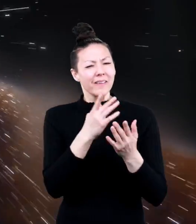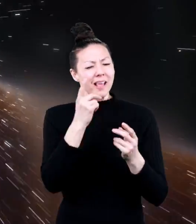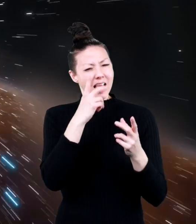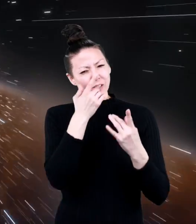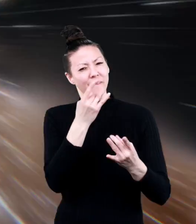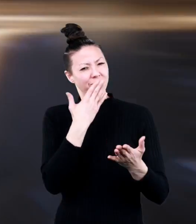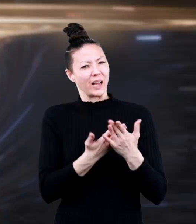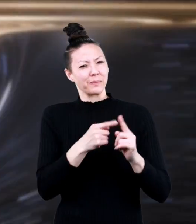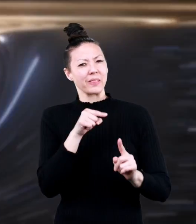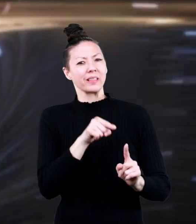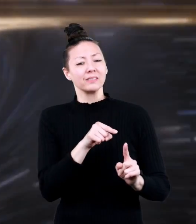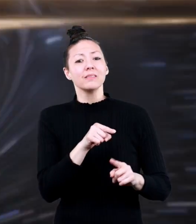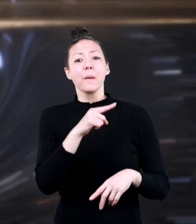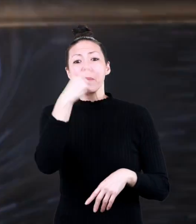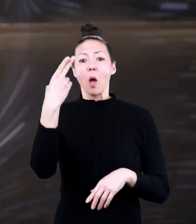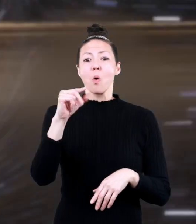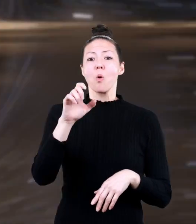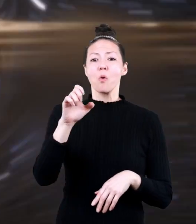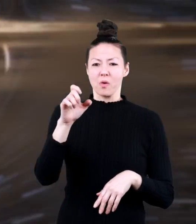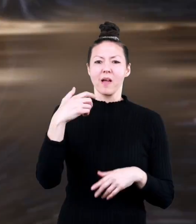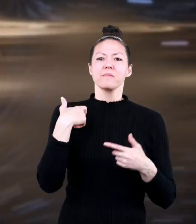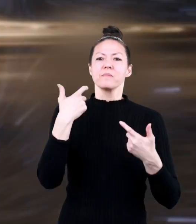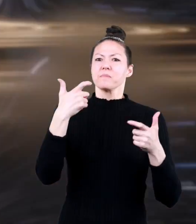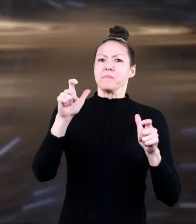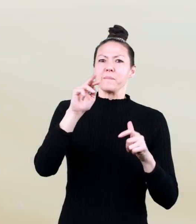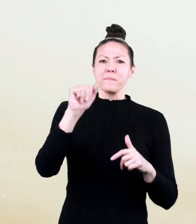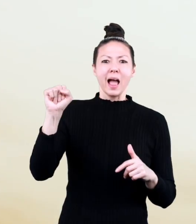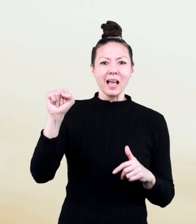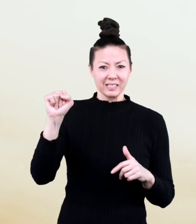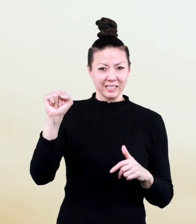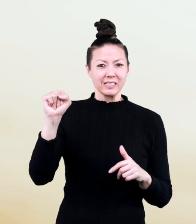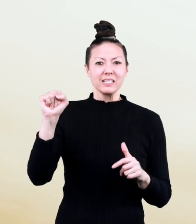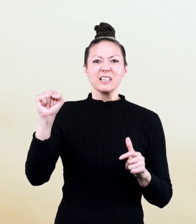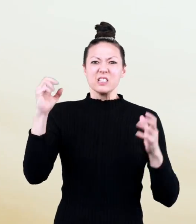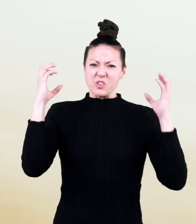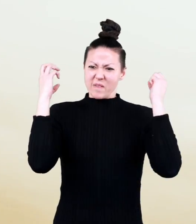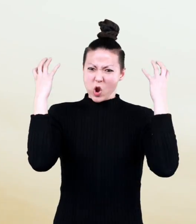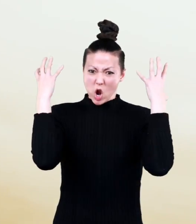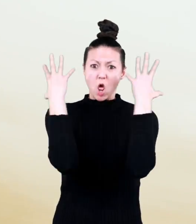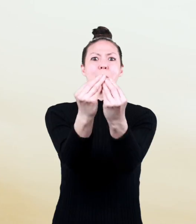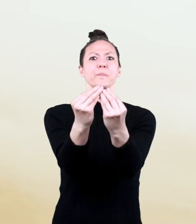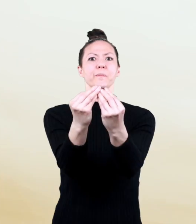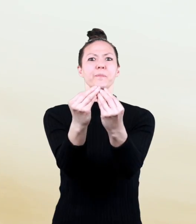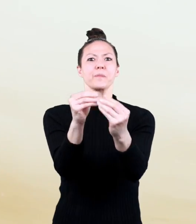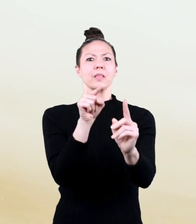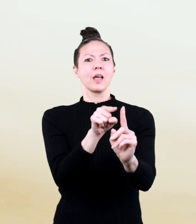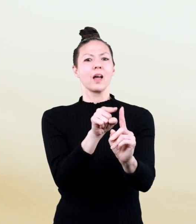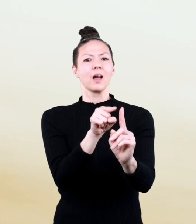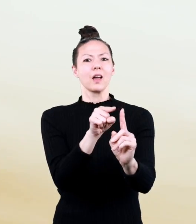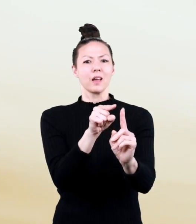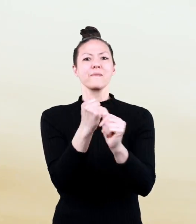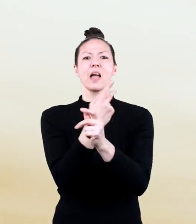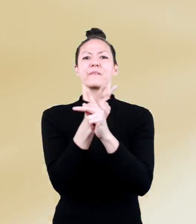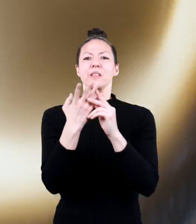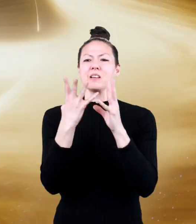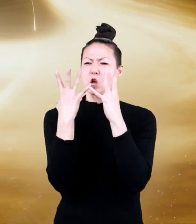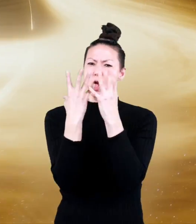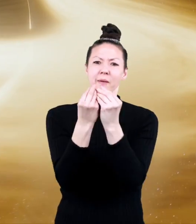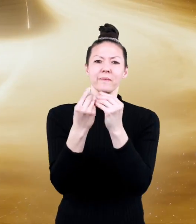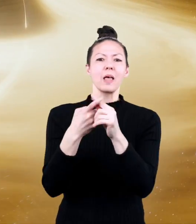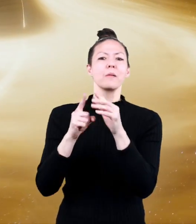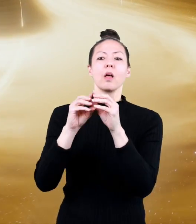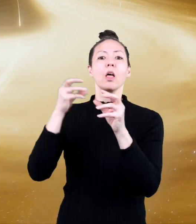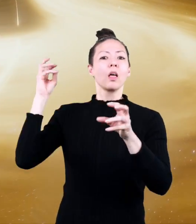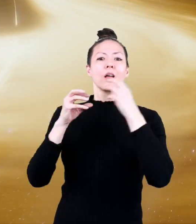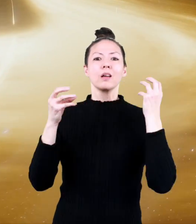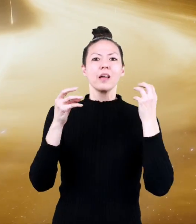fact. A black hole has so much mass in such a small volume that its gravity is strong enough to keep